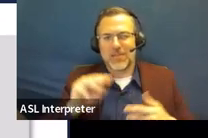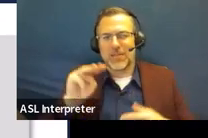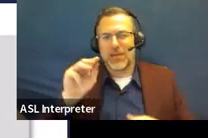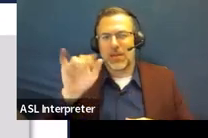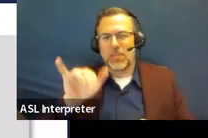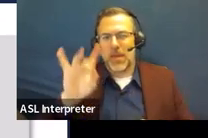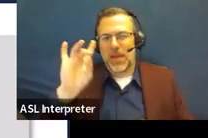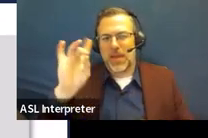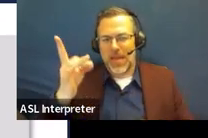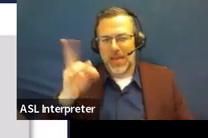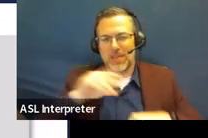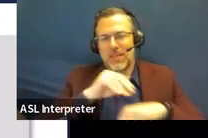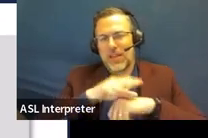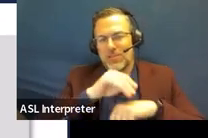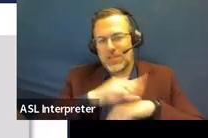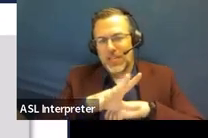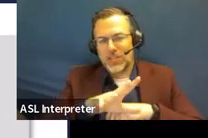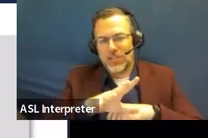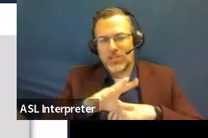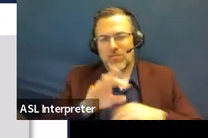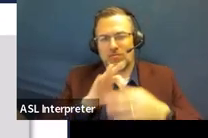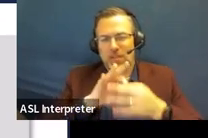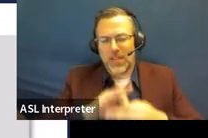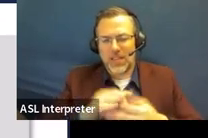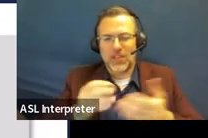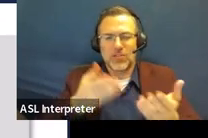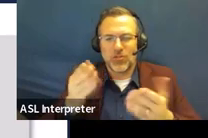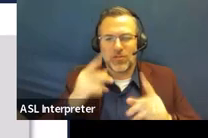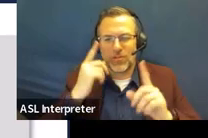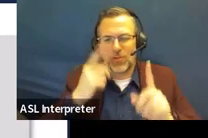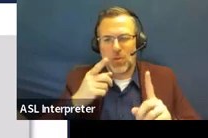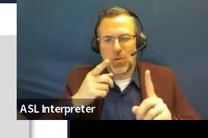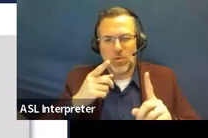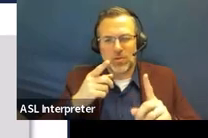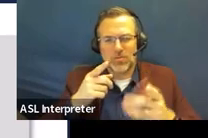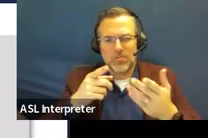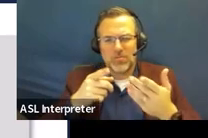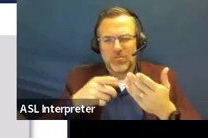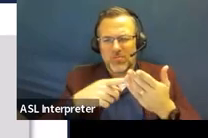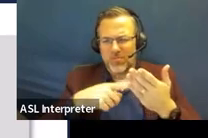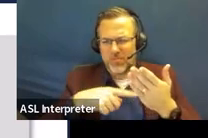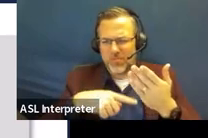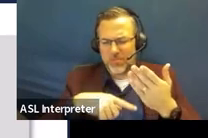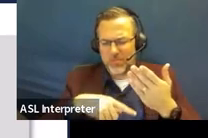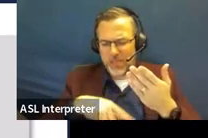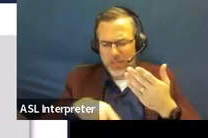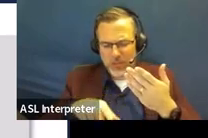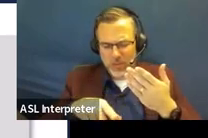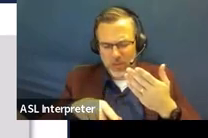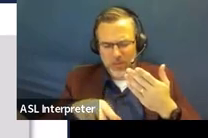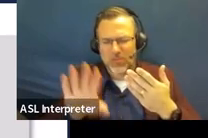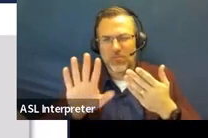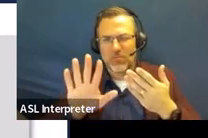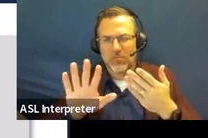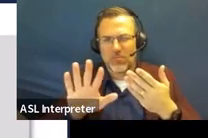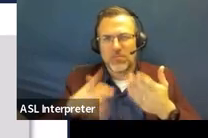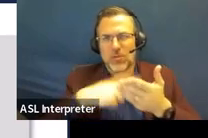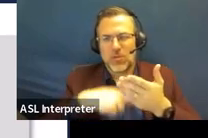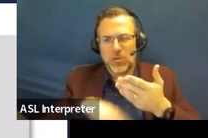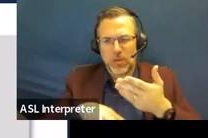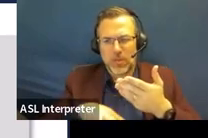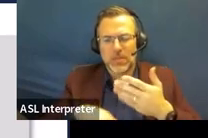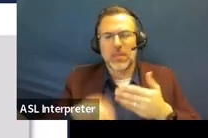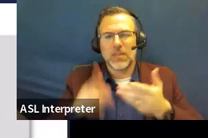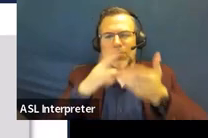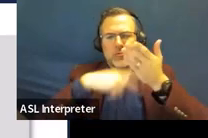goals. So that is, is it next week or the week after? It's coming right up. But we think share those